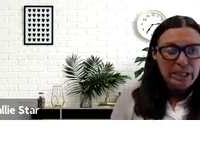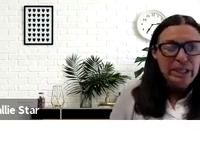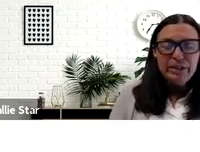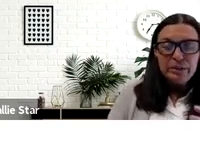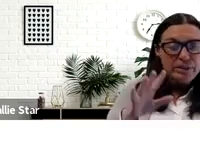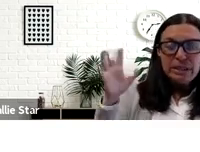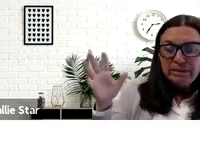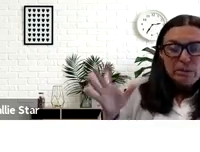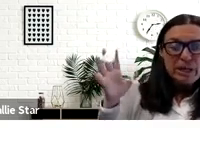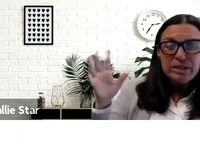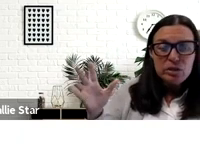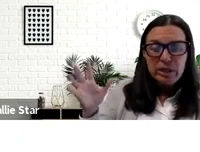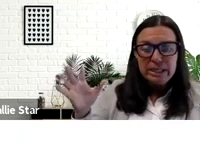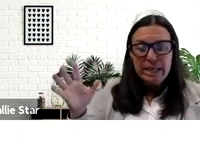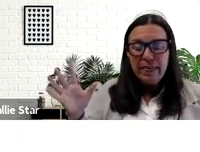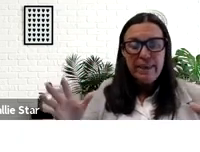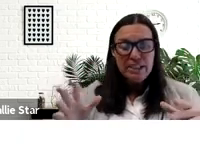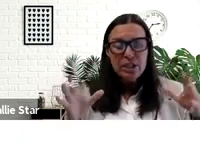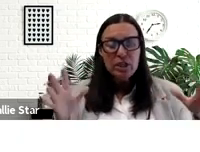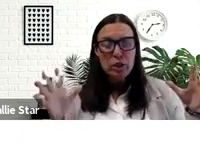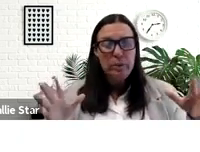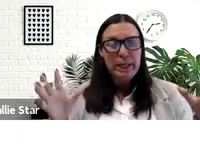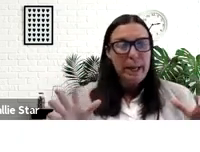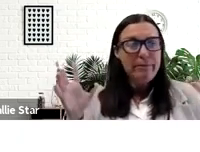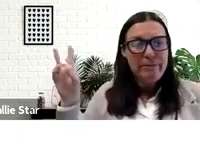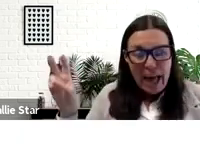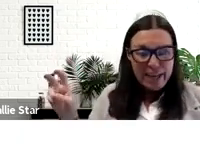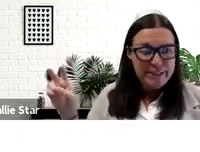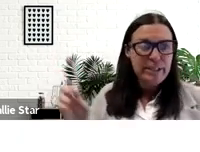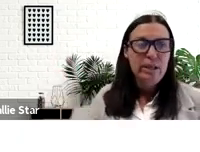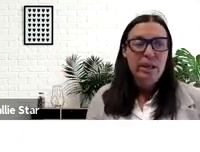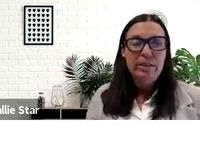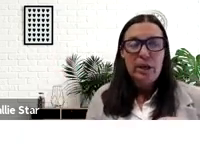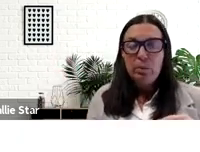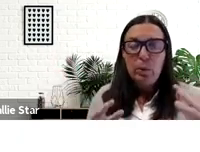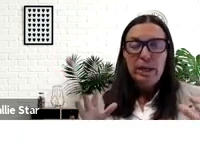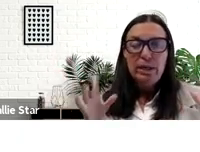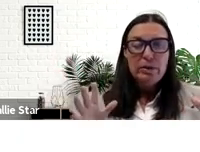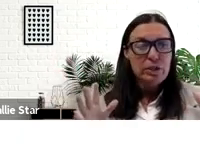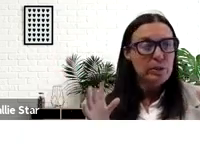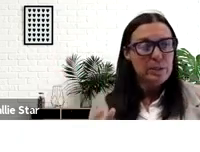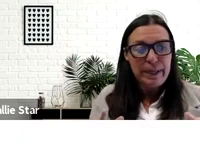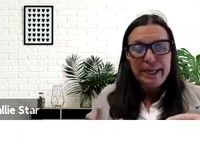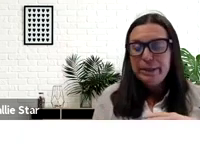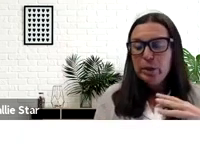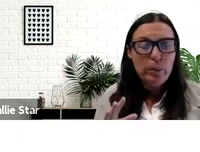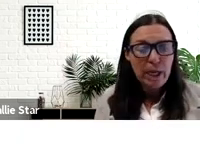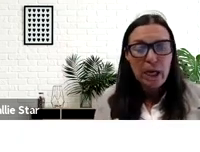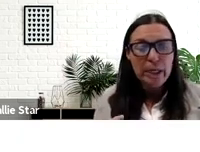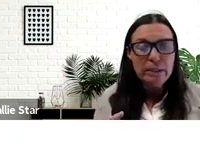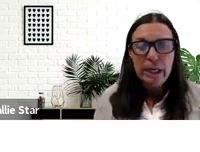time, those even embellished stories, they start to become facts that we used to explain